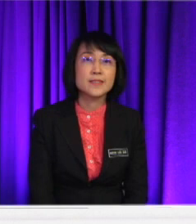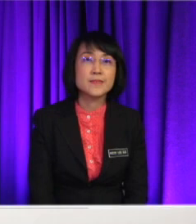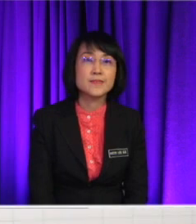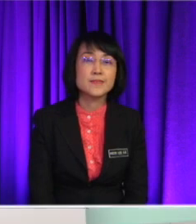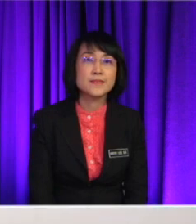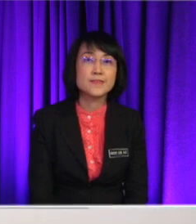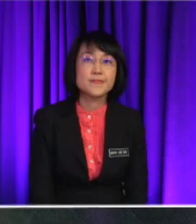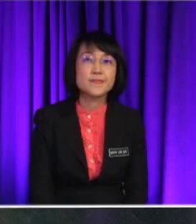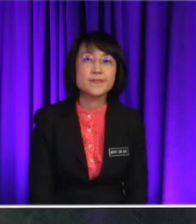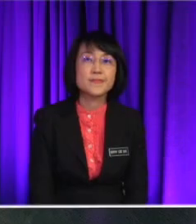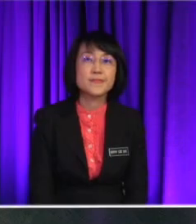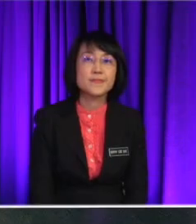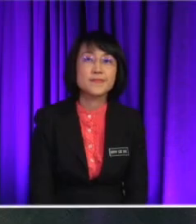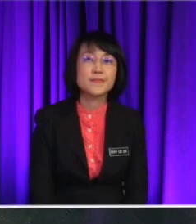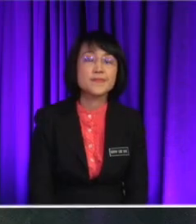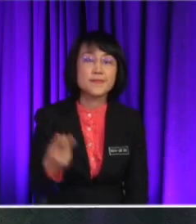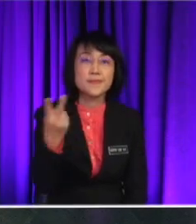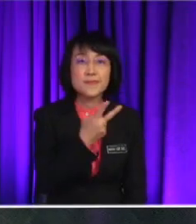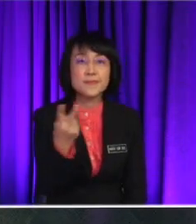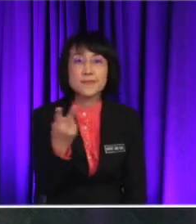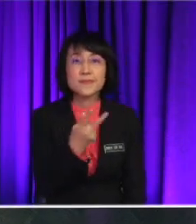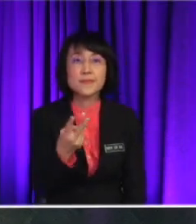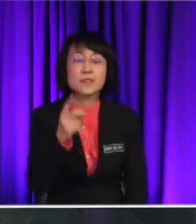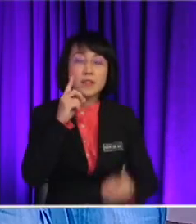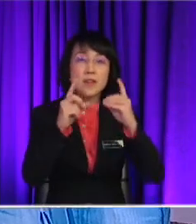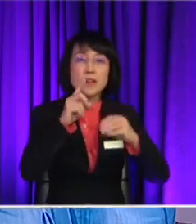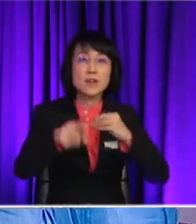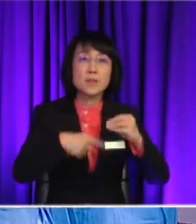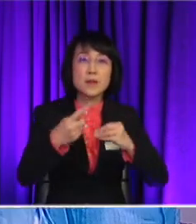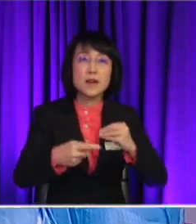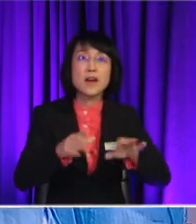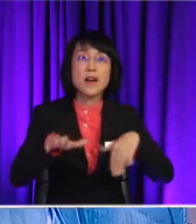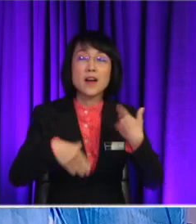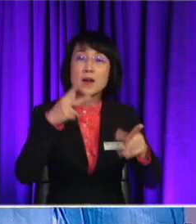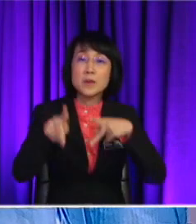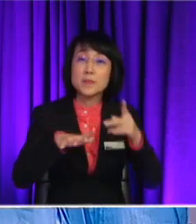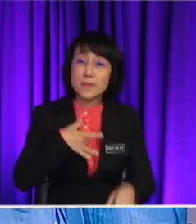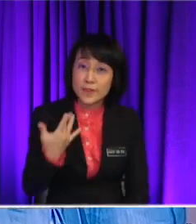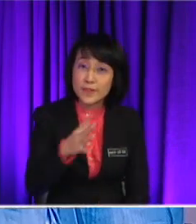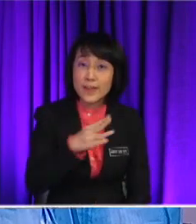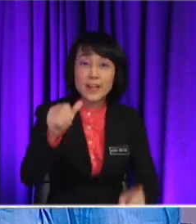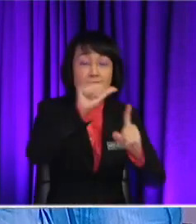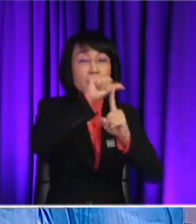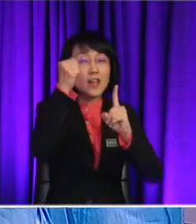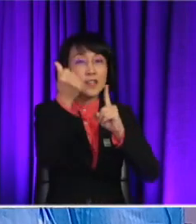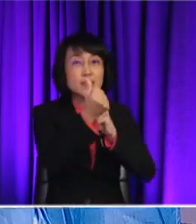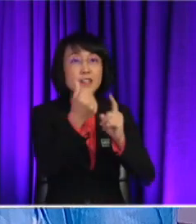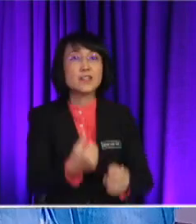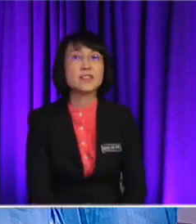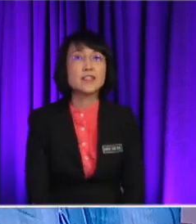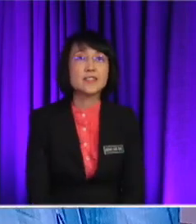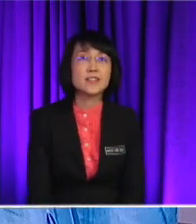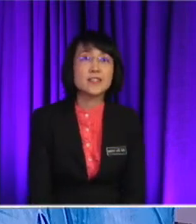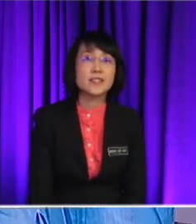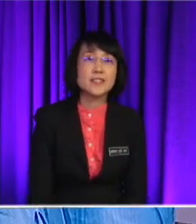So both of them, they're talking about how the people feel there And the atmosphere in there Yeah, sure And how about the girls?